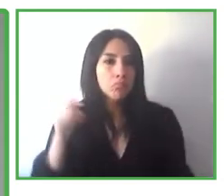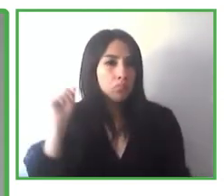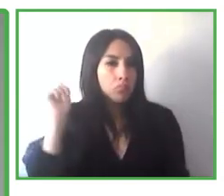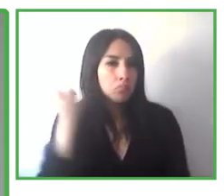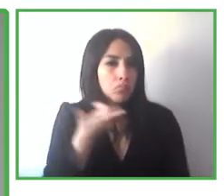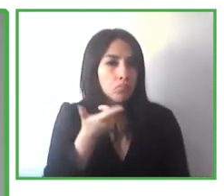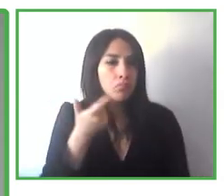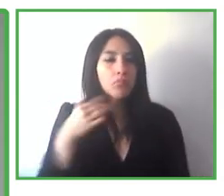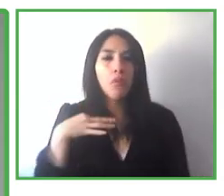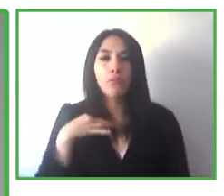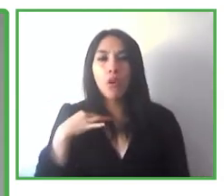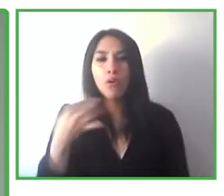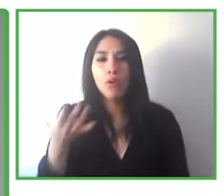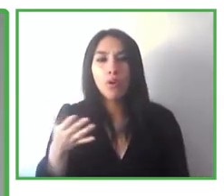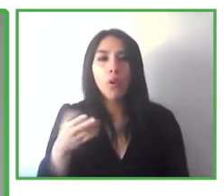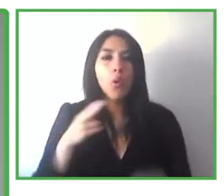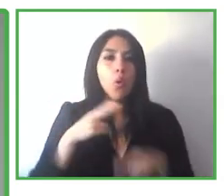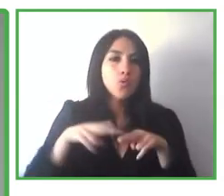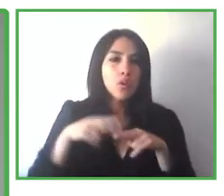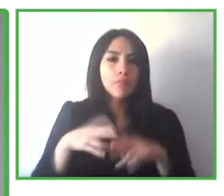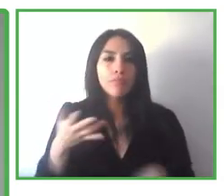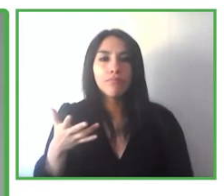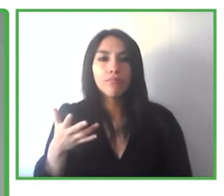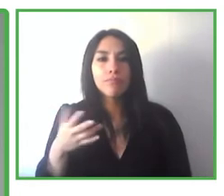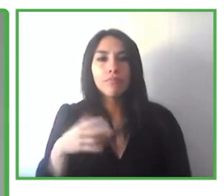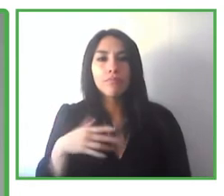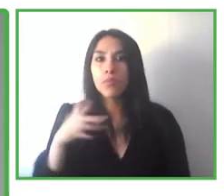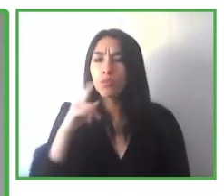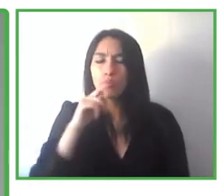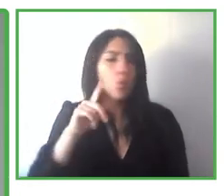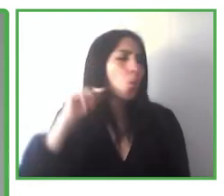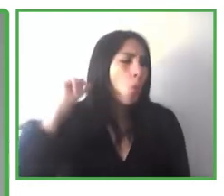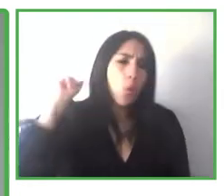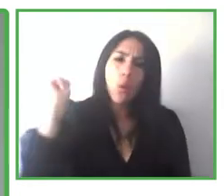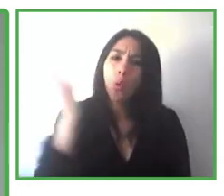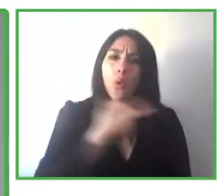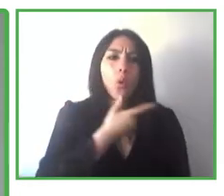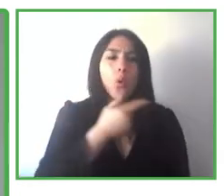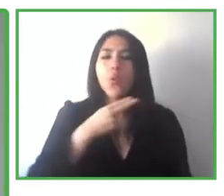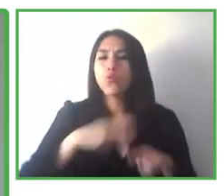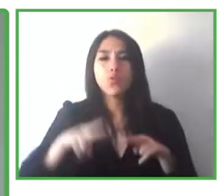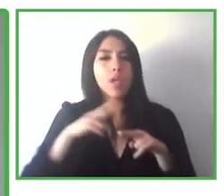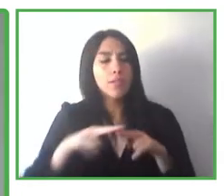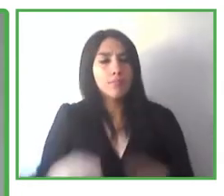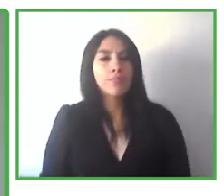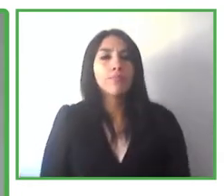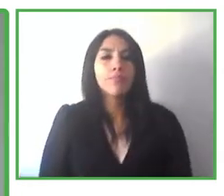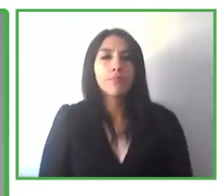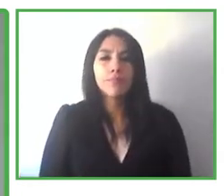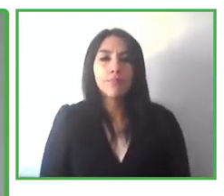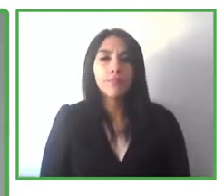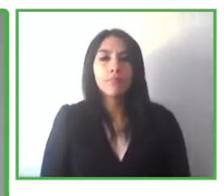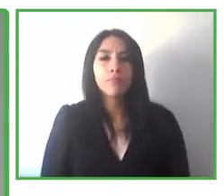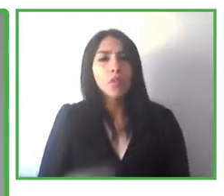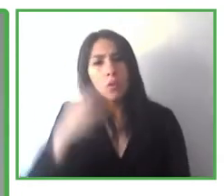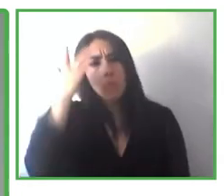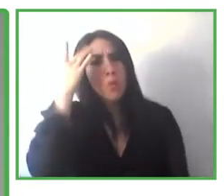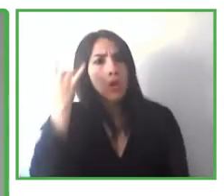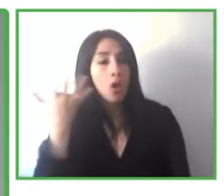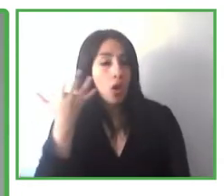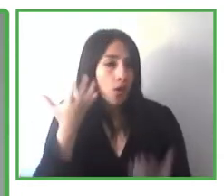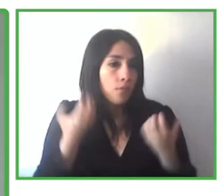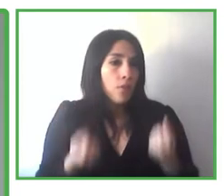citizens commercially or not so that they can actually be used by all the citizens, by all people. Why is that? Because there